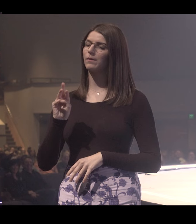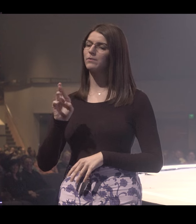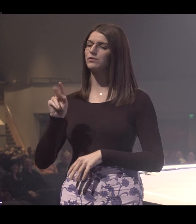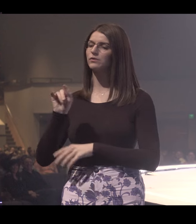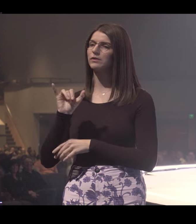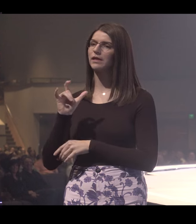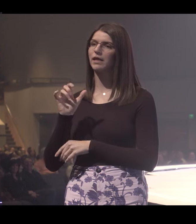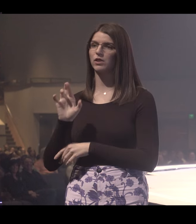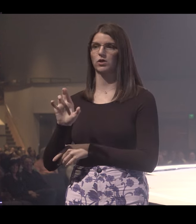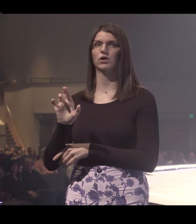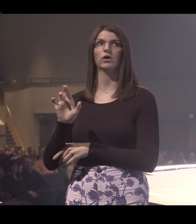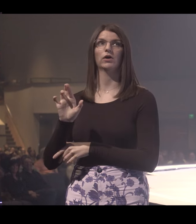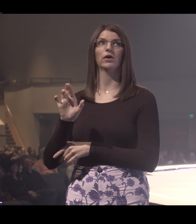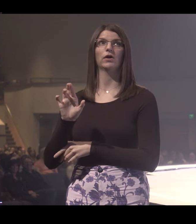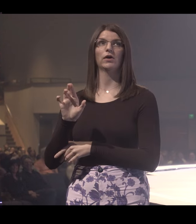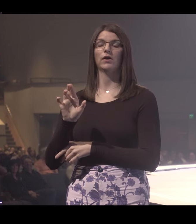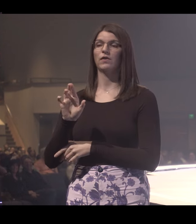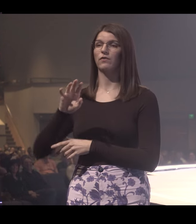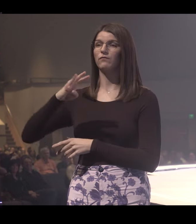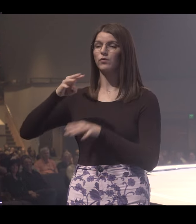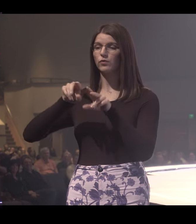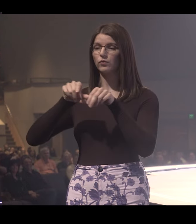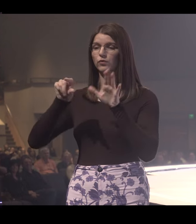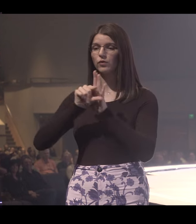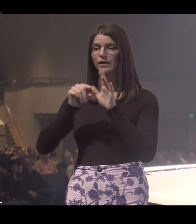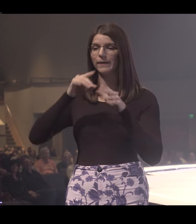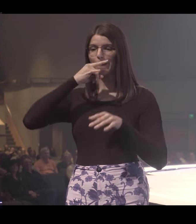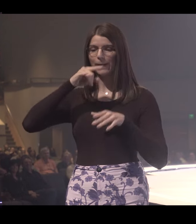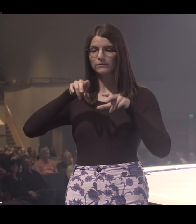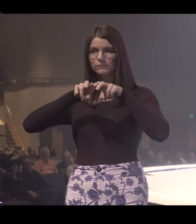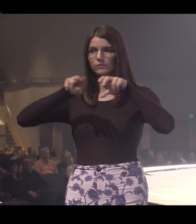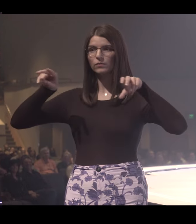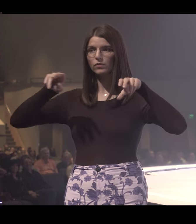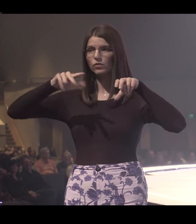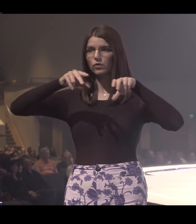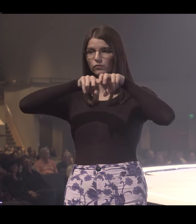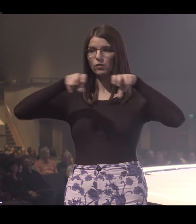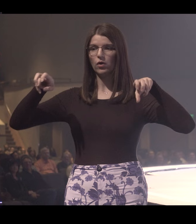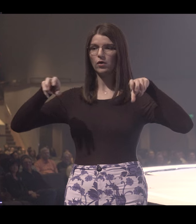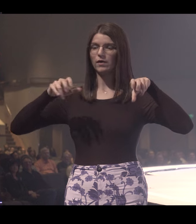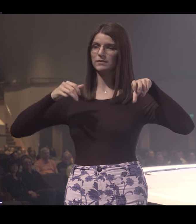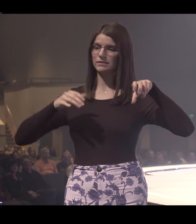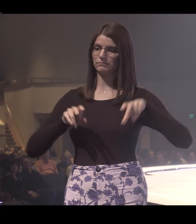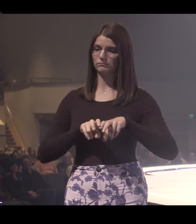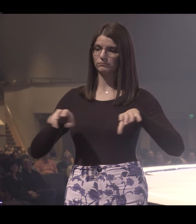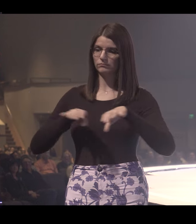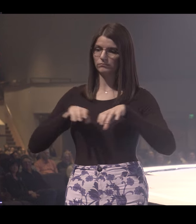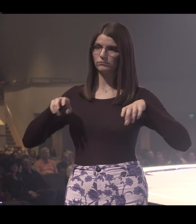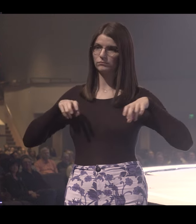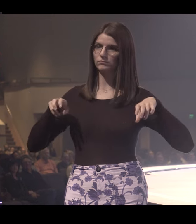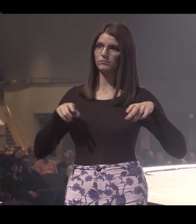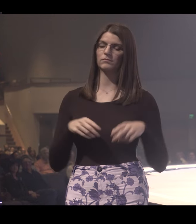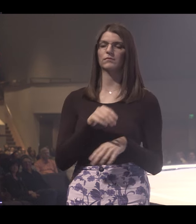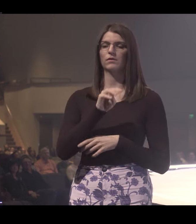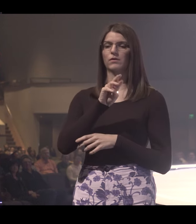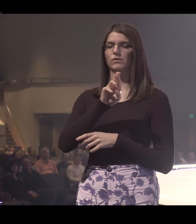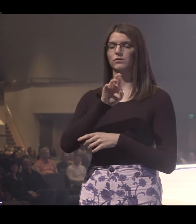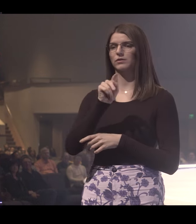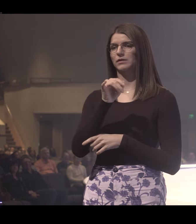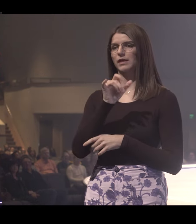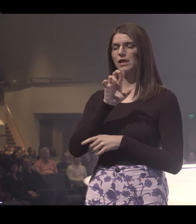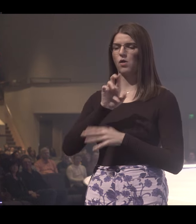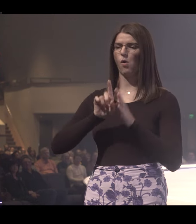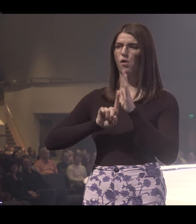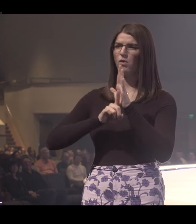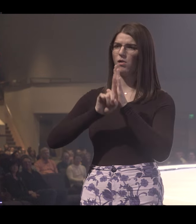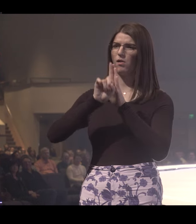over to the left. The kids, the fourth graders on the third row, that's the third row of bleachers. And Mr. Taylor's